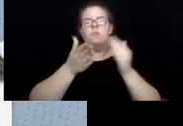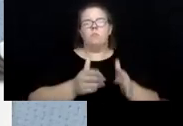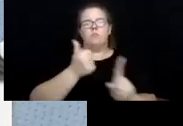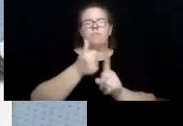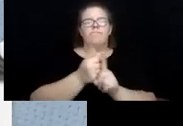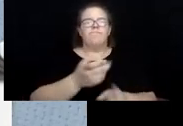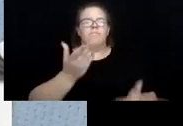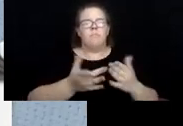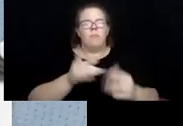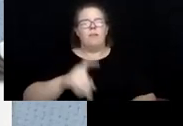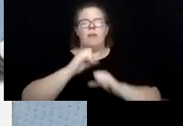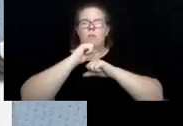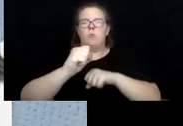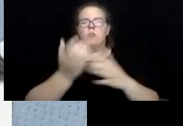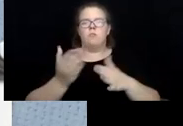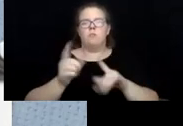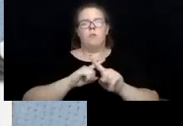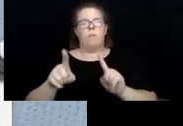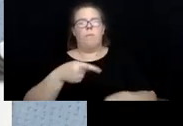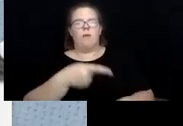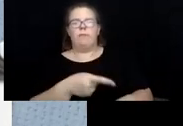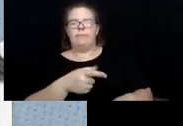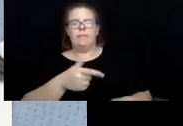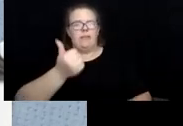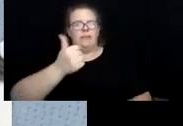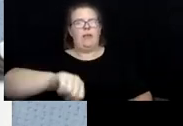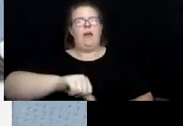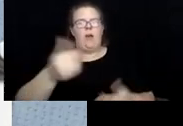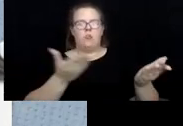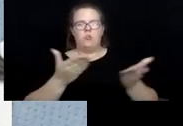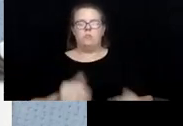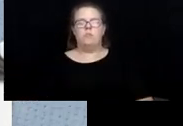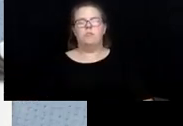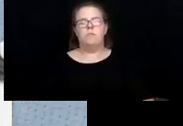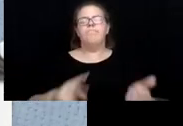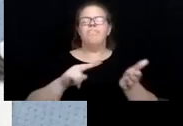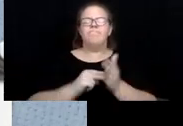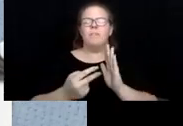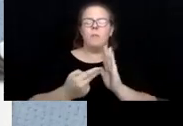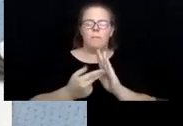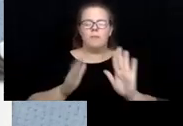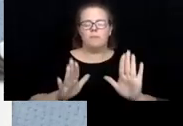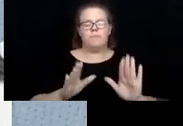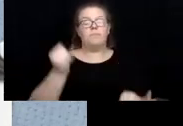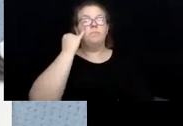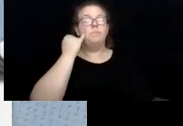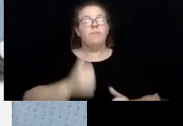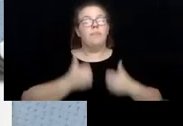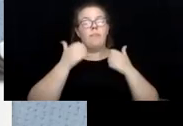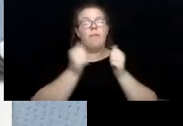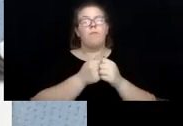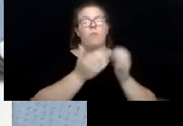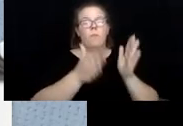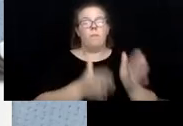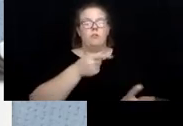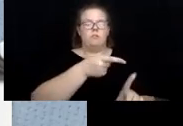services, but to whom access is being denied. That means if they are living with someone who may